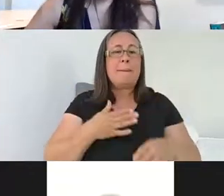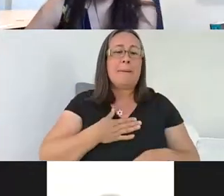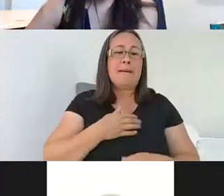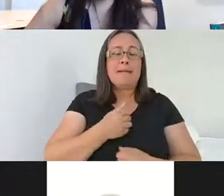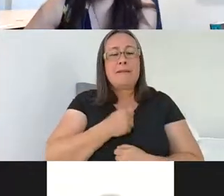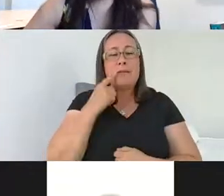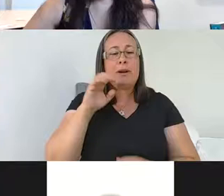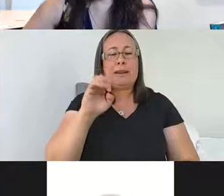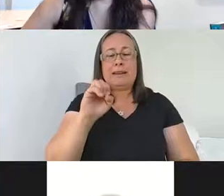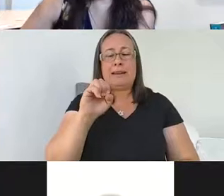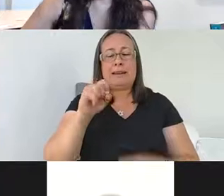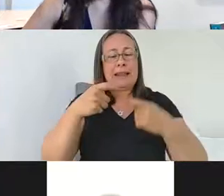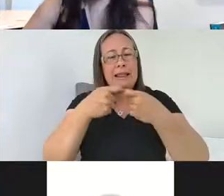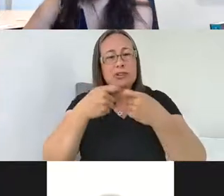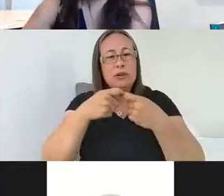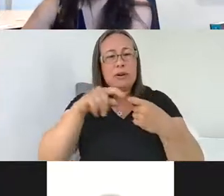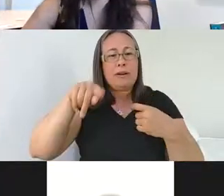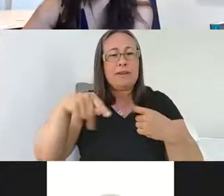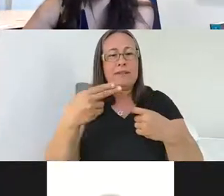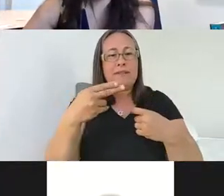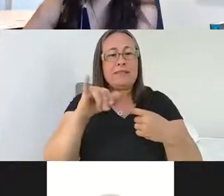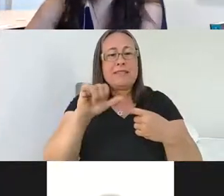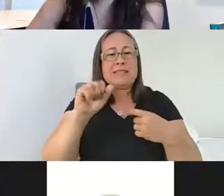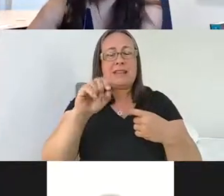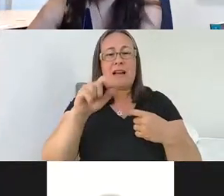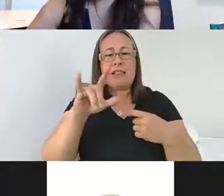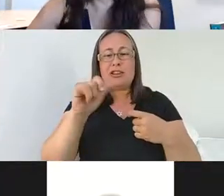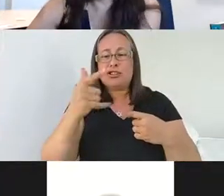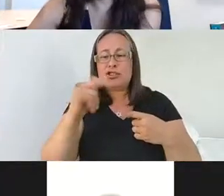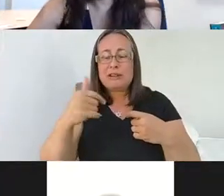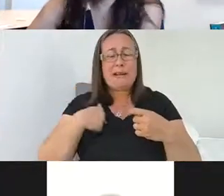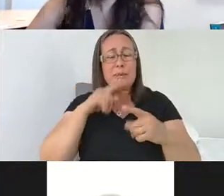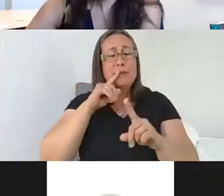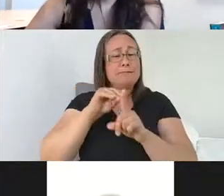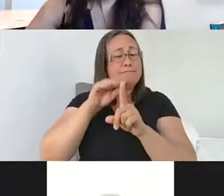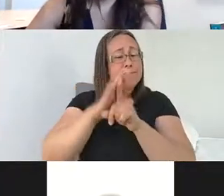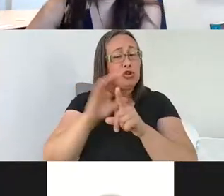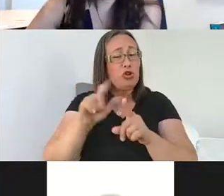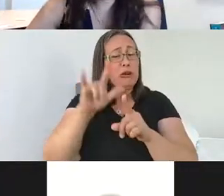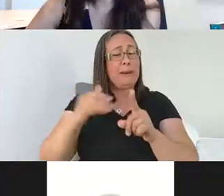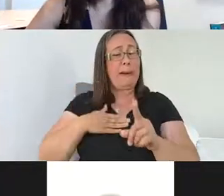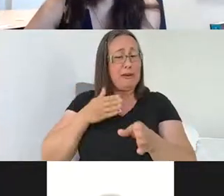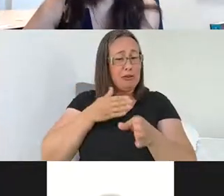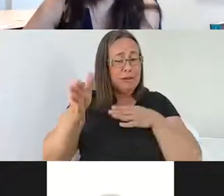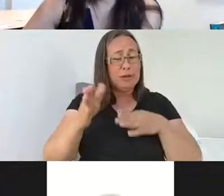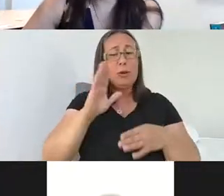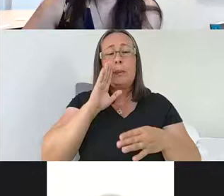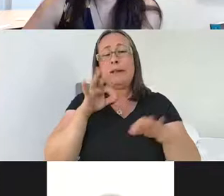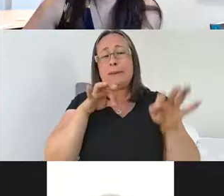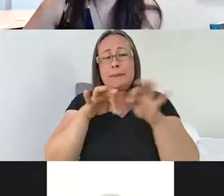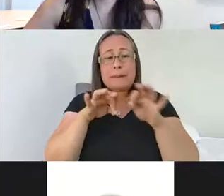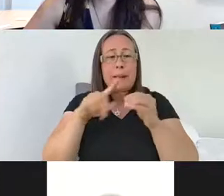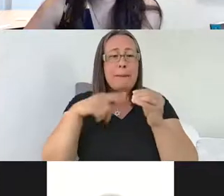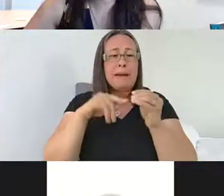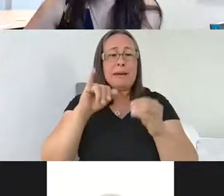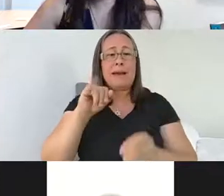approach that my lab uses that I was exposed to pretty early in my research career. I'll tell you a little bit about ischemic cell